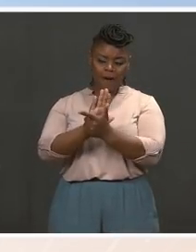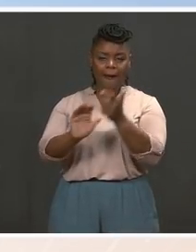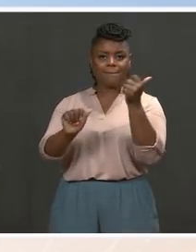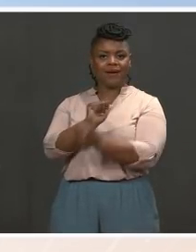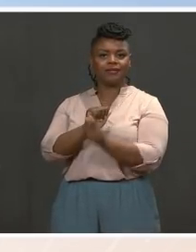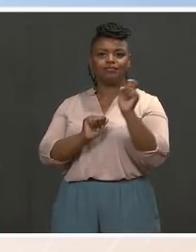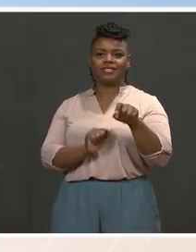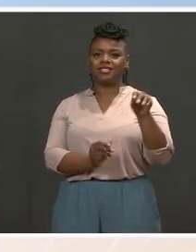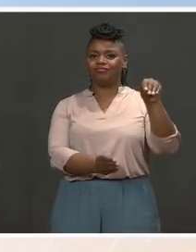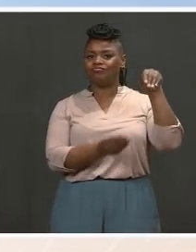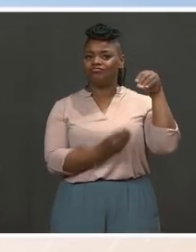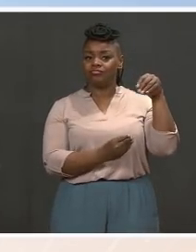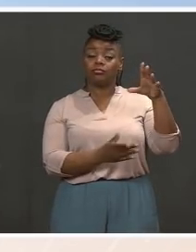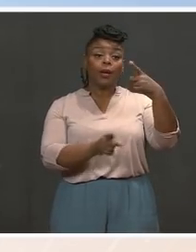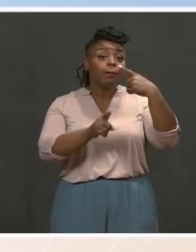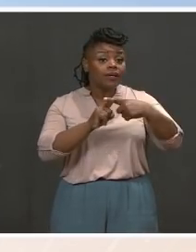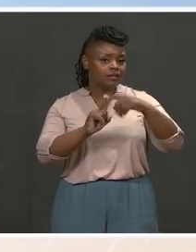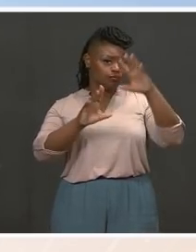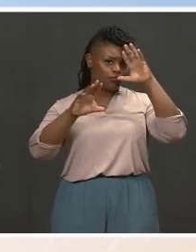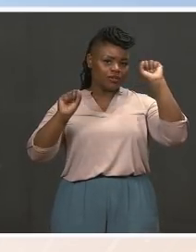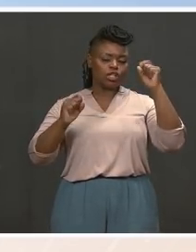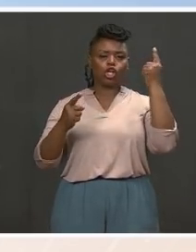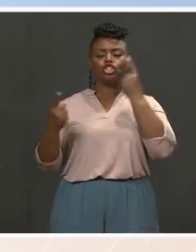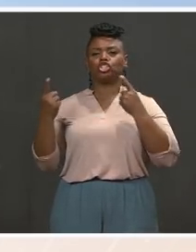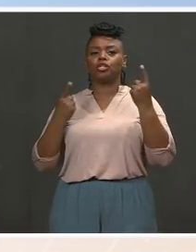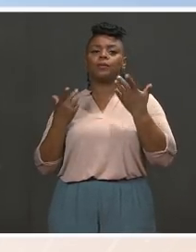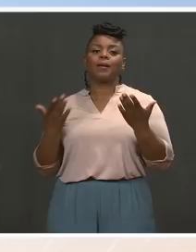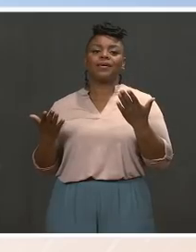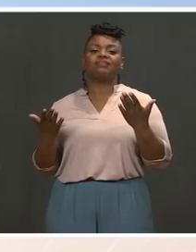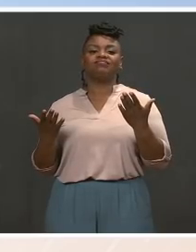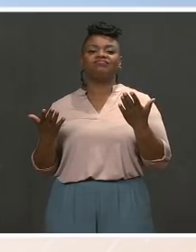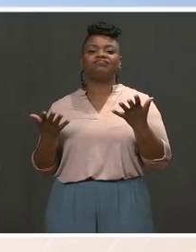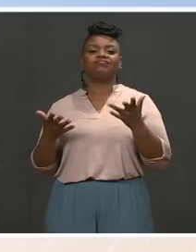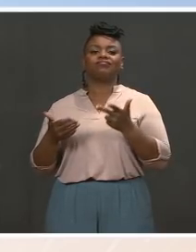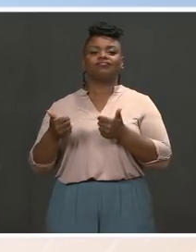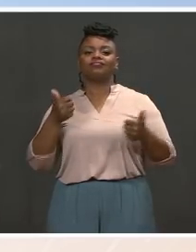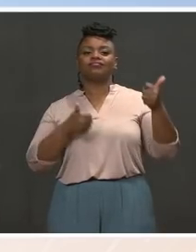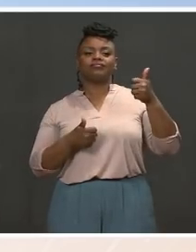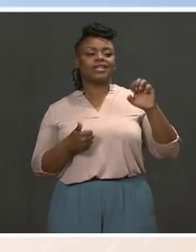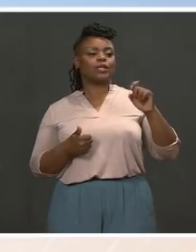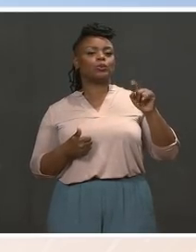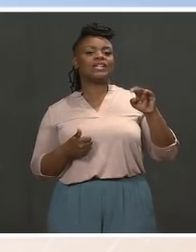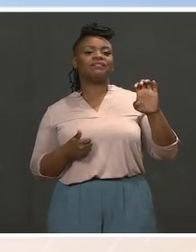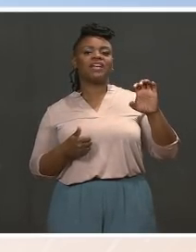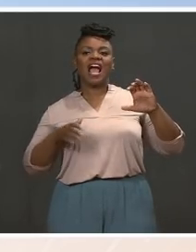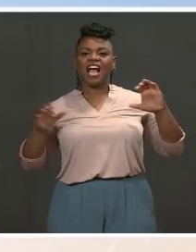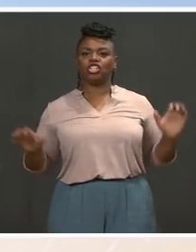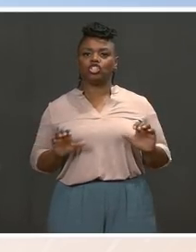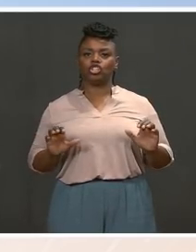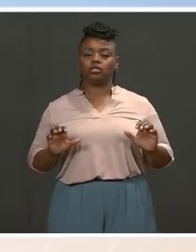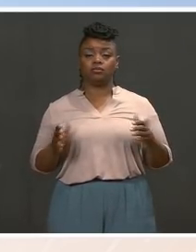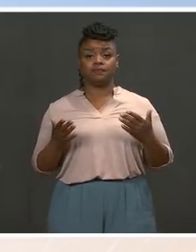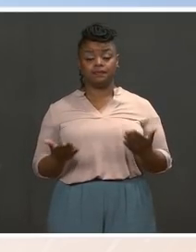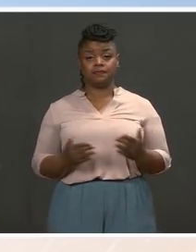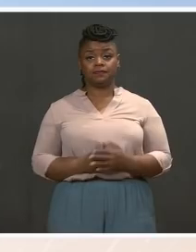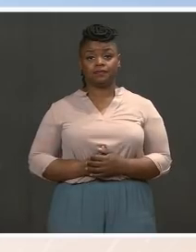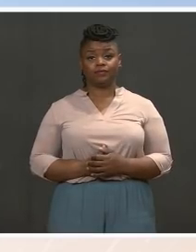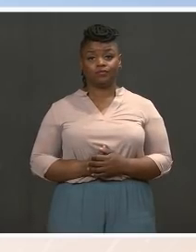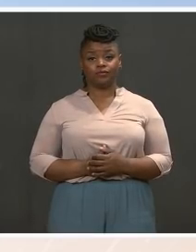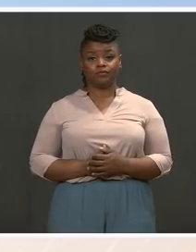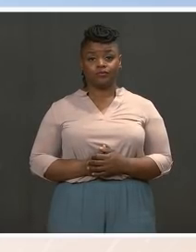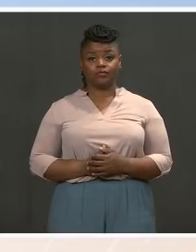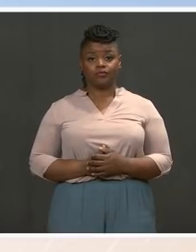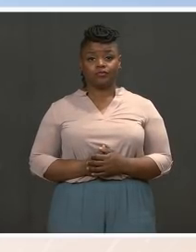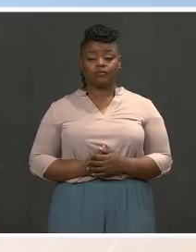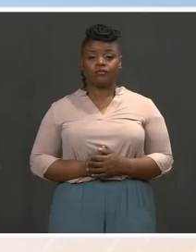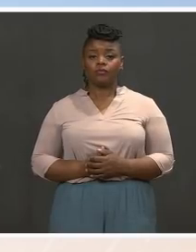consideration that we will continue working through internally. And there's lots of levers you can take, obviously, as President and Vice President. And then